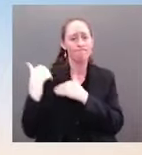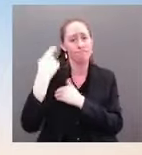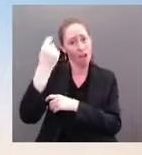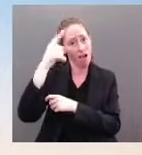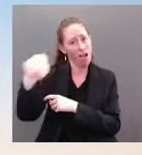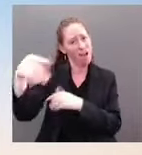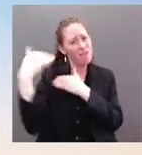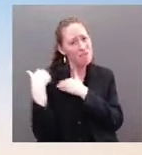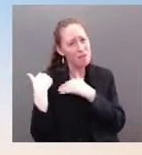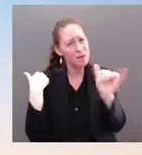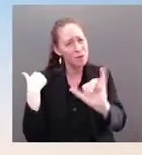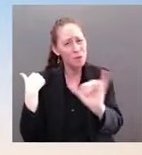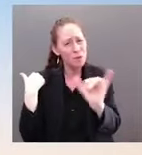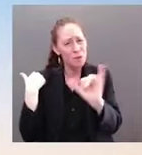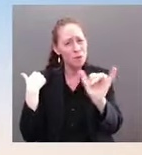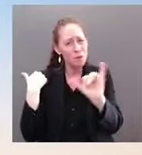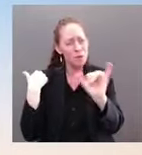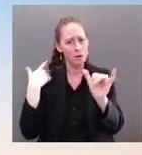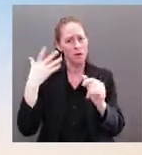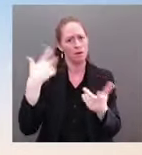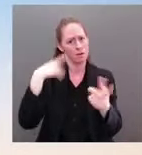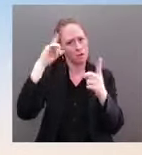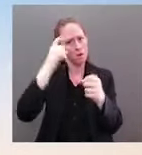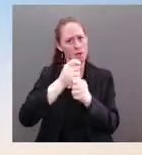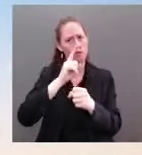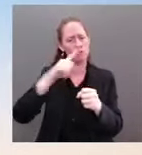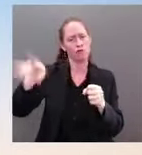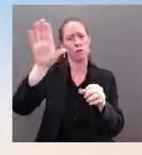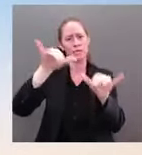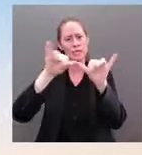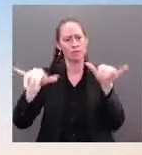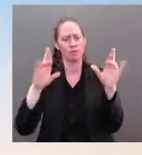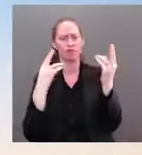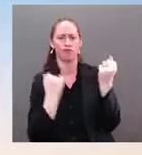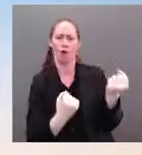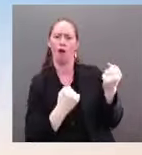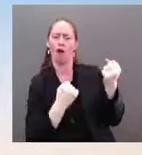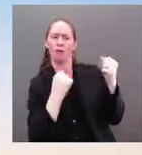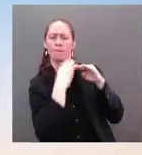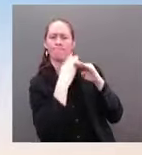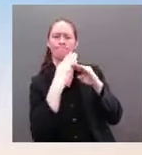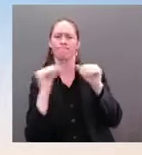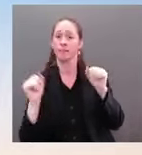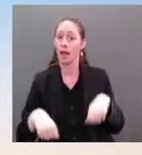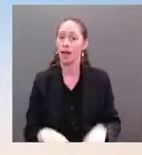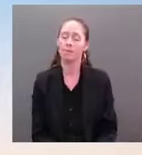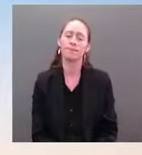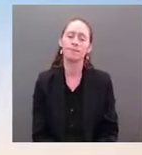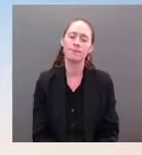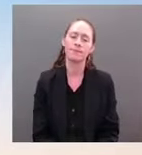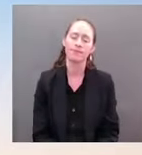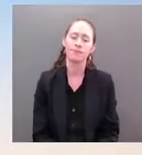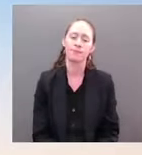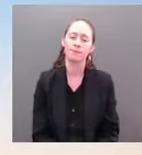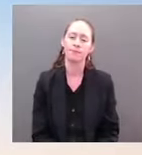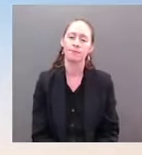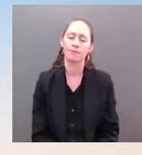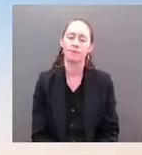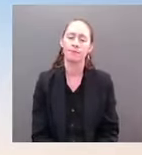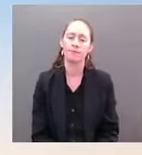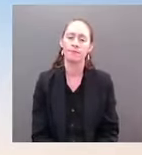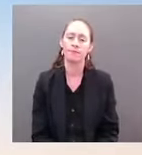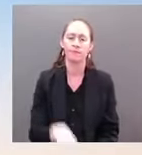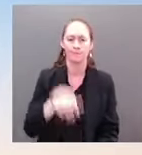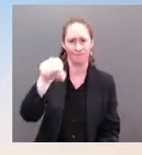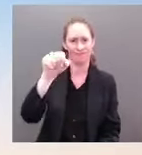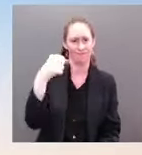Notwithstanding these repeated warnings, we continue to see adversaries compromising systems that use known vulnerabilities for which there